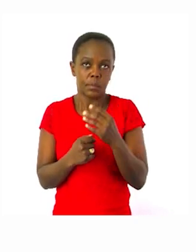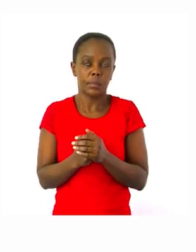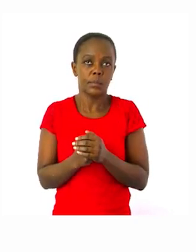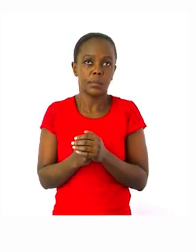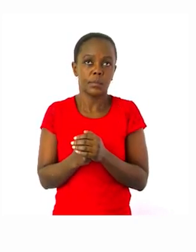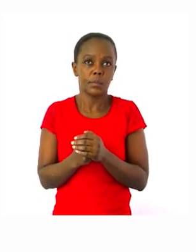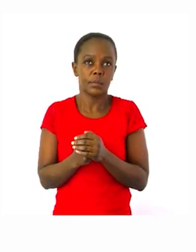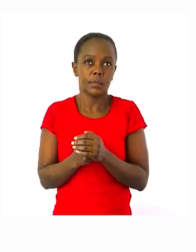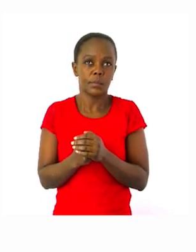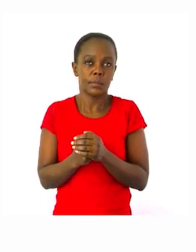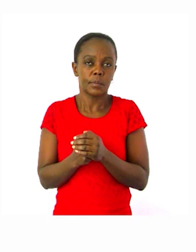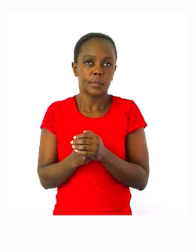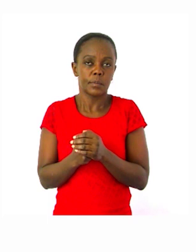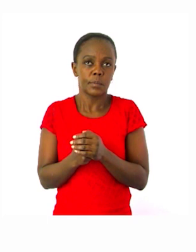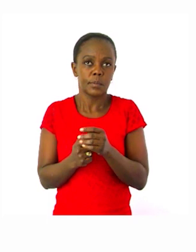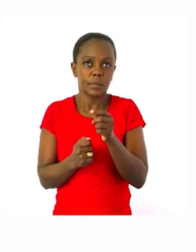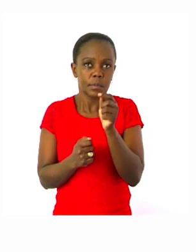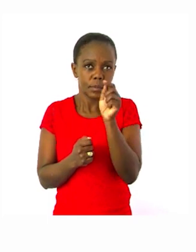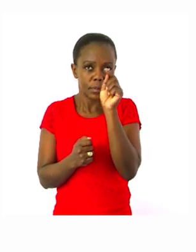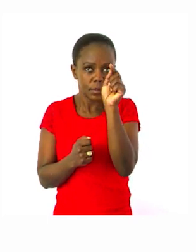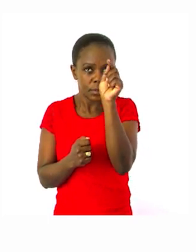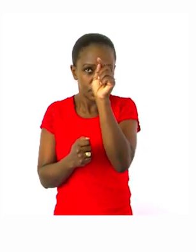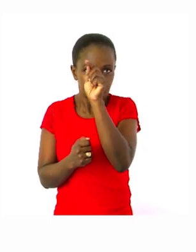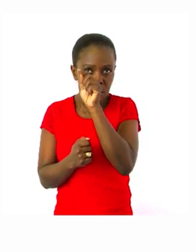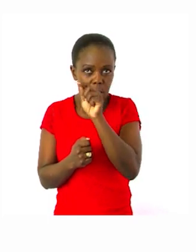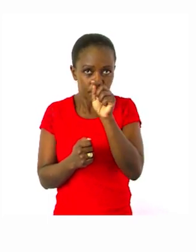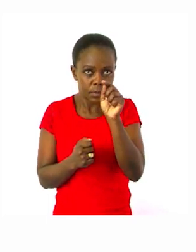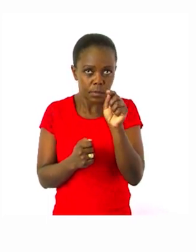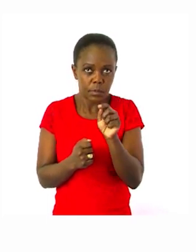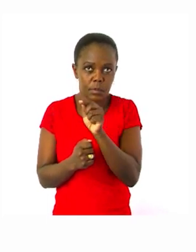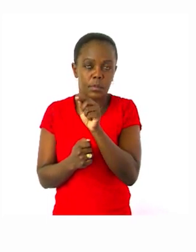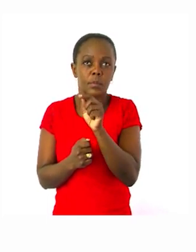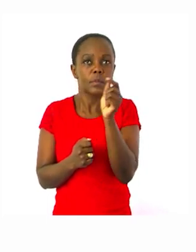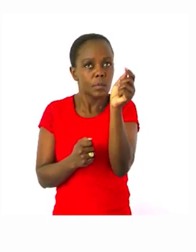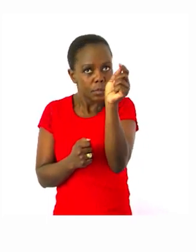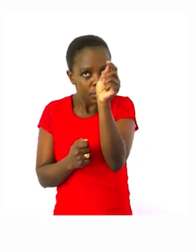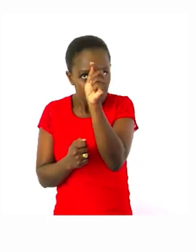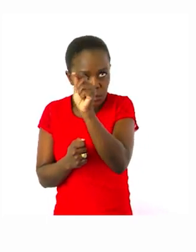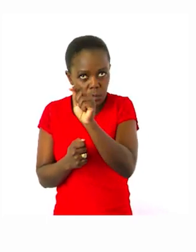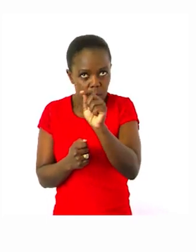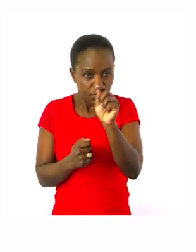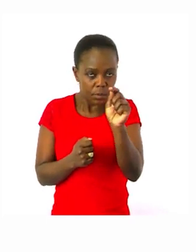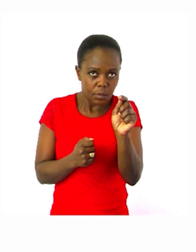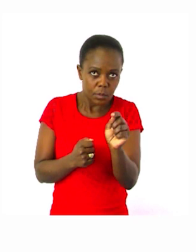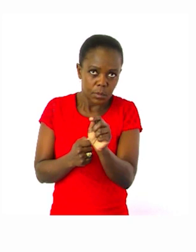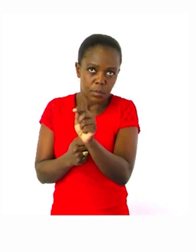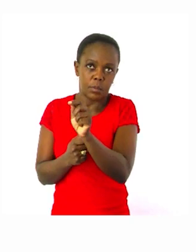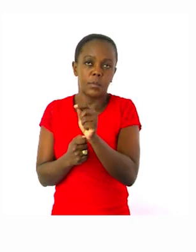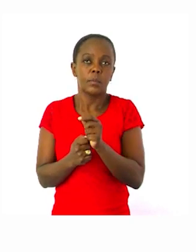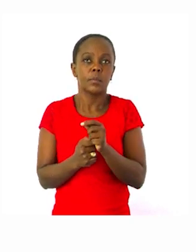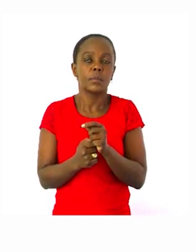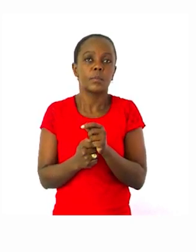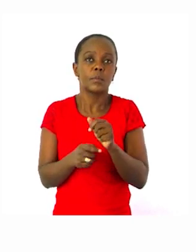days of the week that we have been given. We'll be practicing our handwriting and